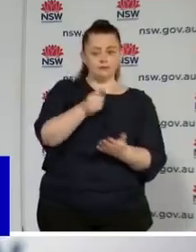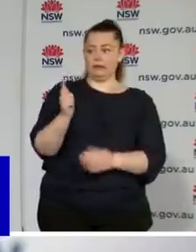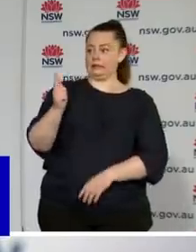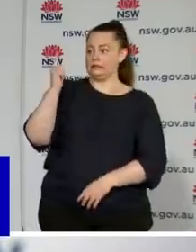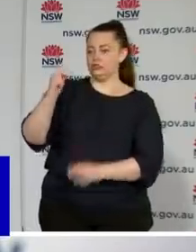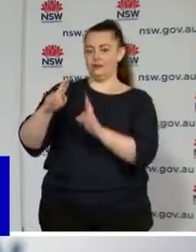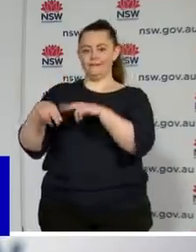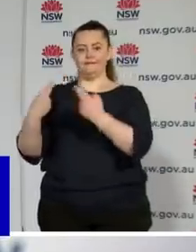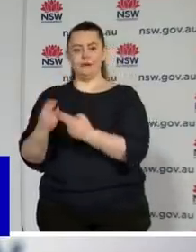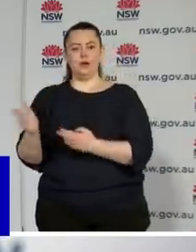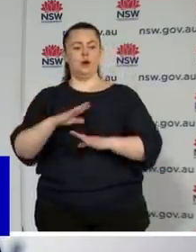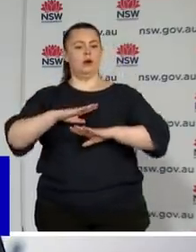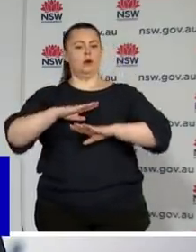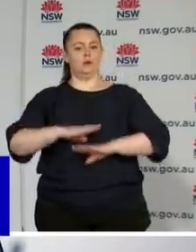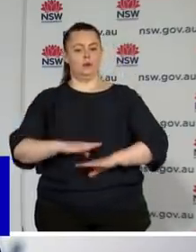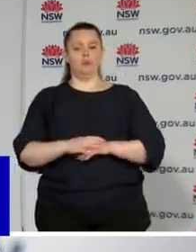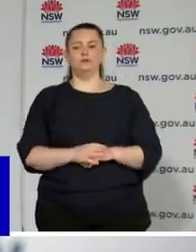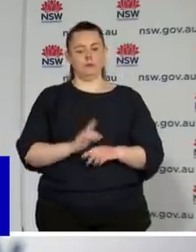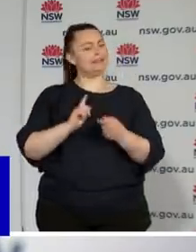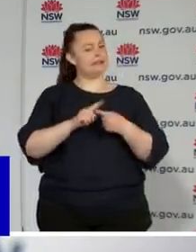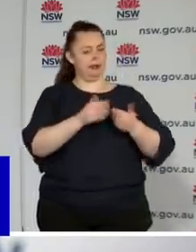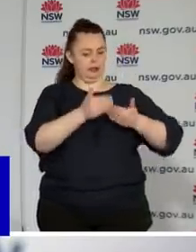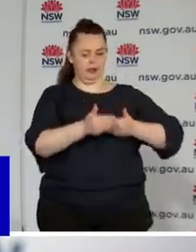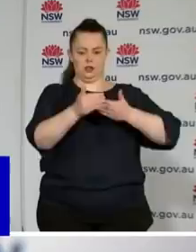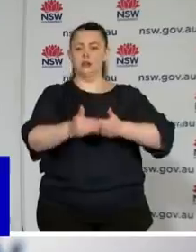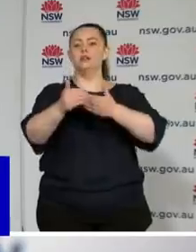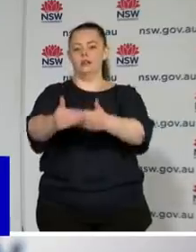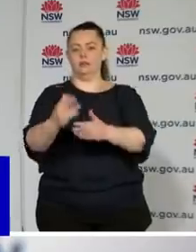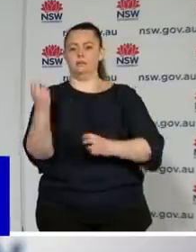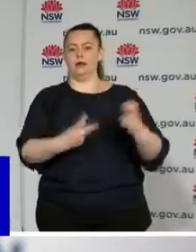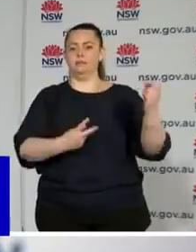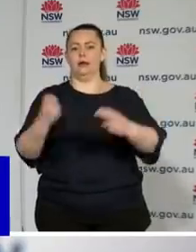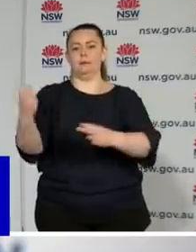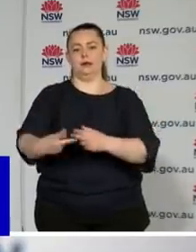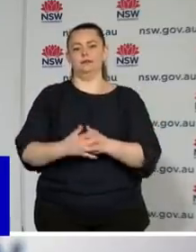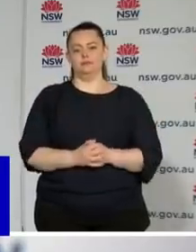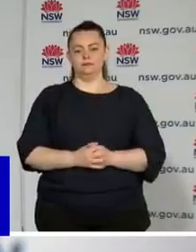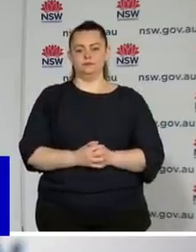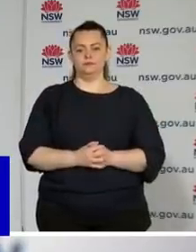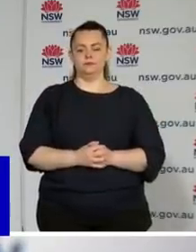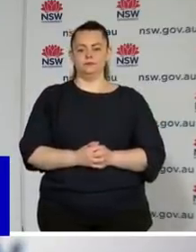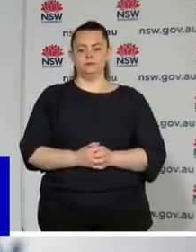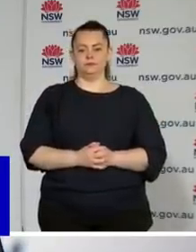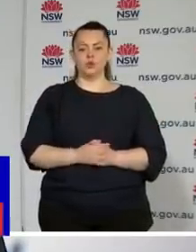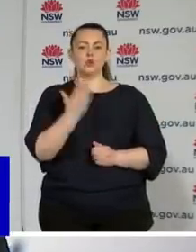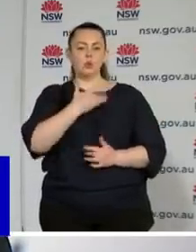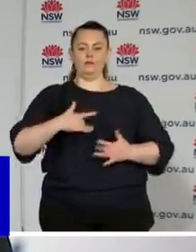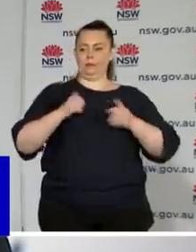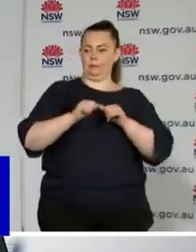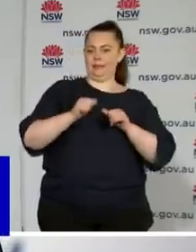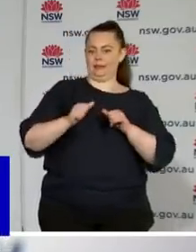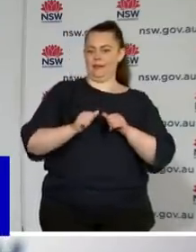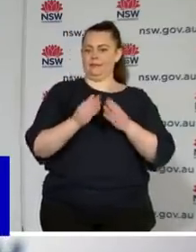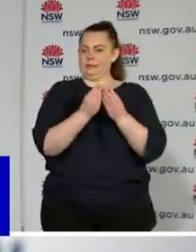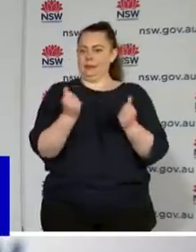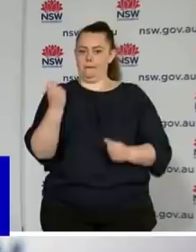recommencement will still be in place. Schools feel better in having that staggered resumption. But at least all students, irrespective of